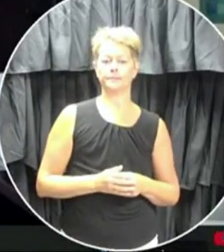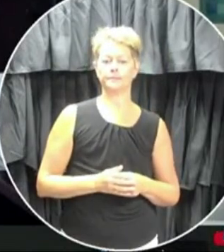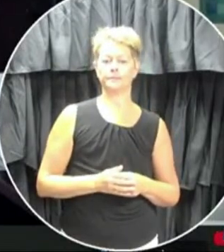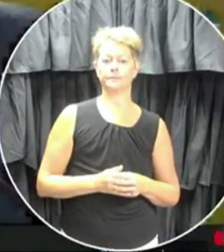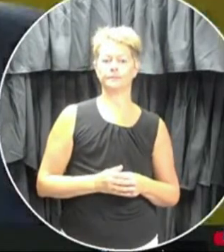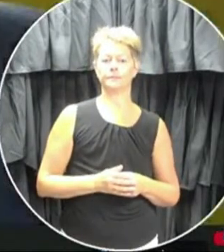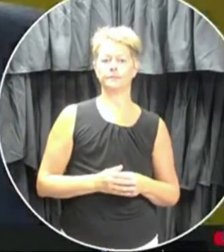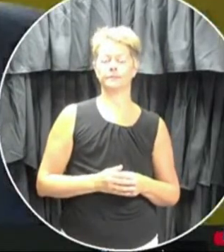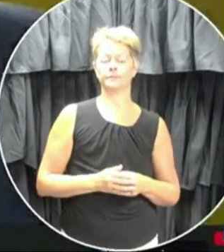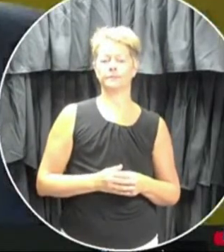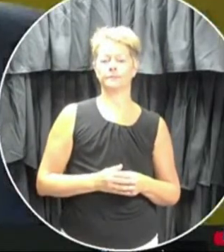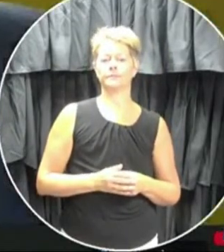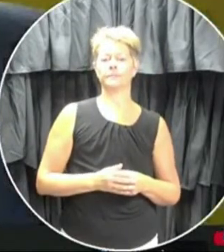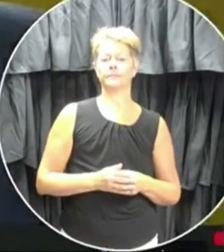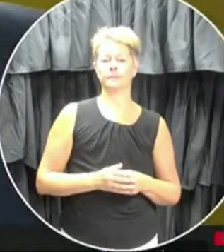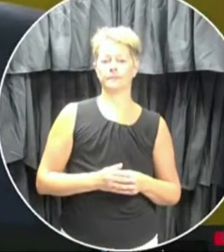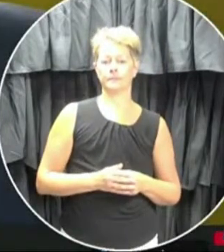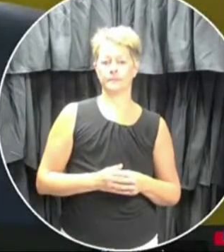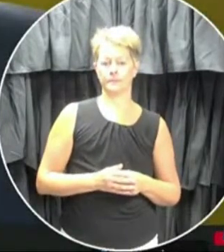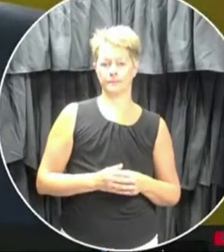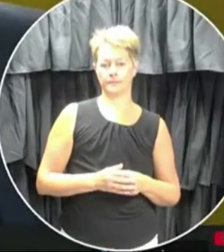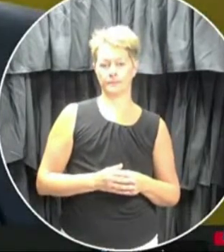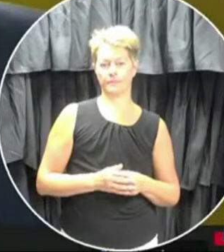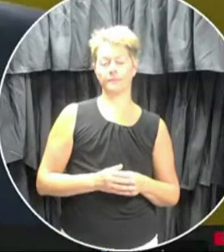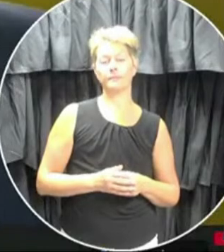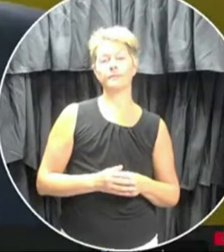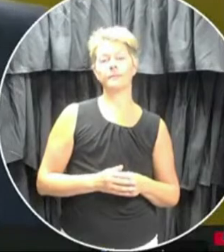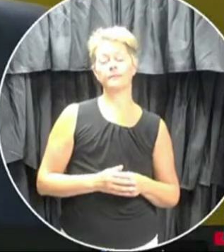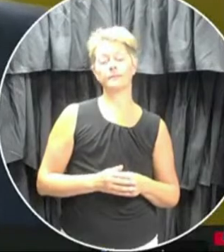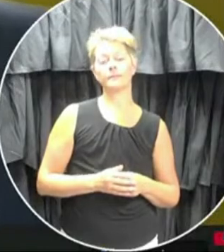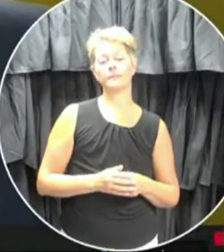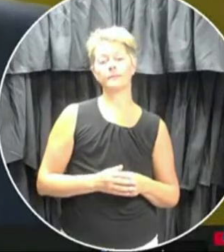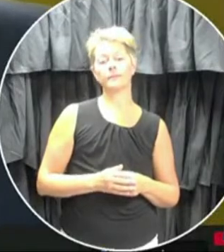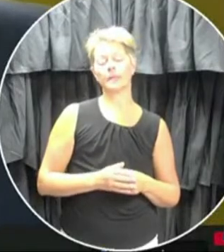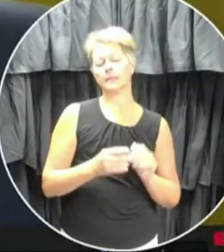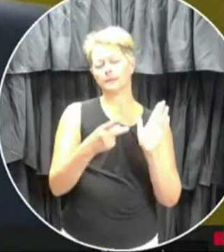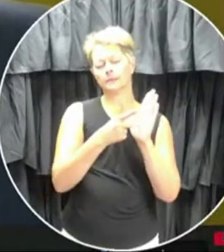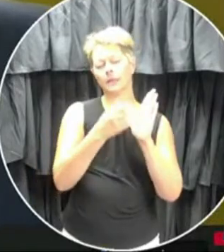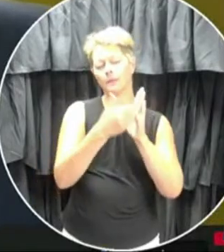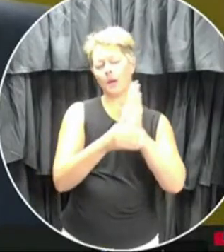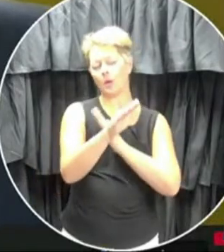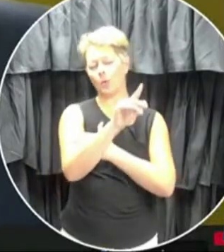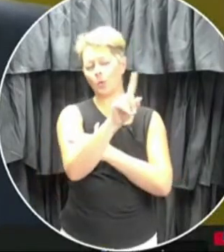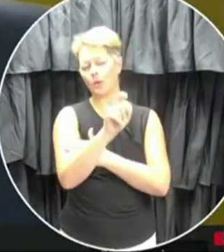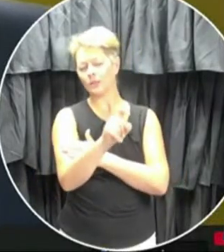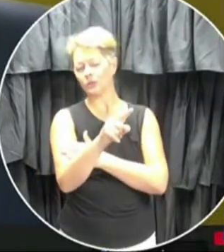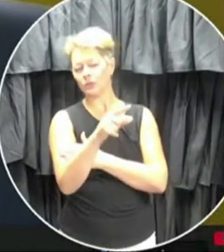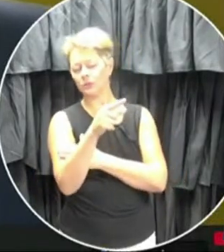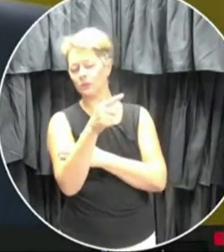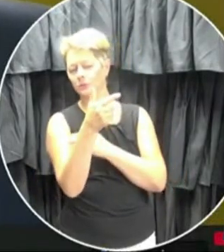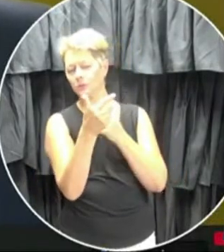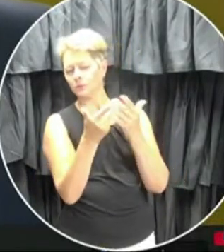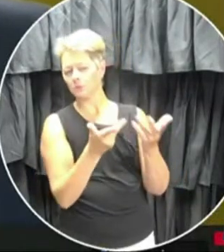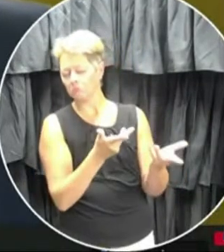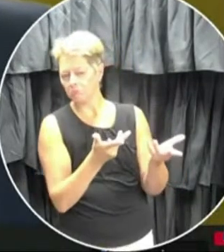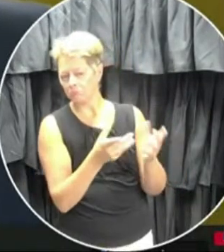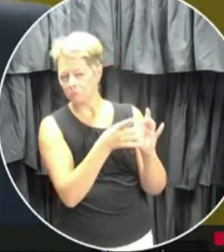And I don't know if you need to repeat your second part of your question regarding cohorts.